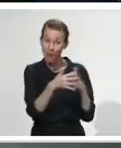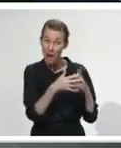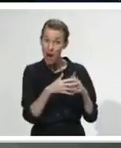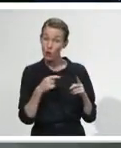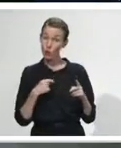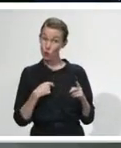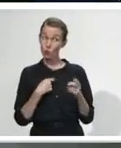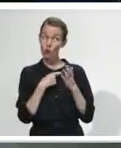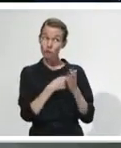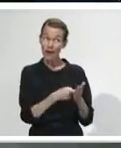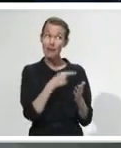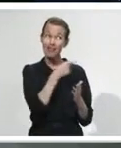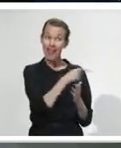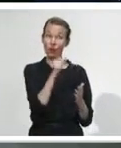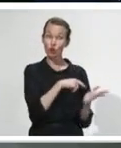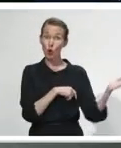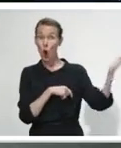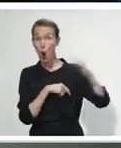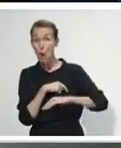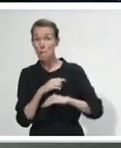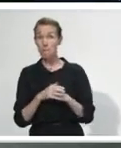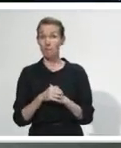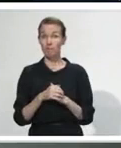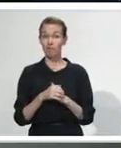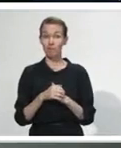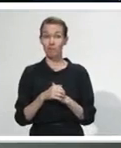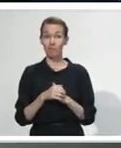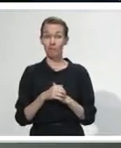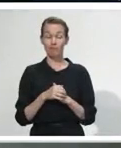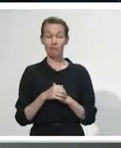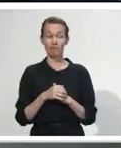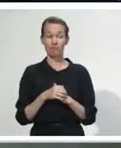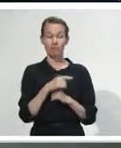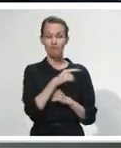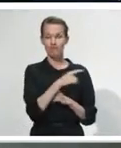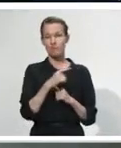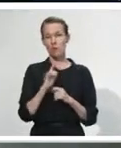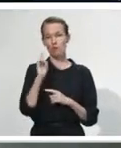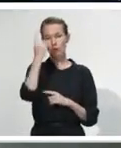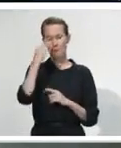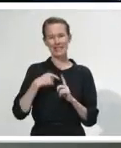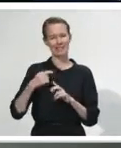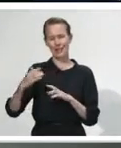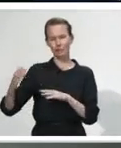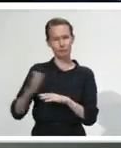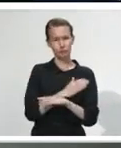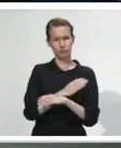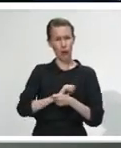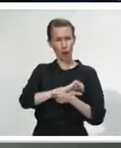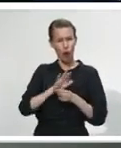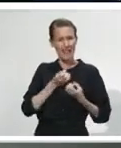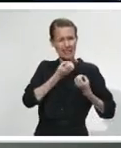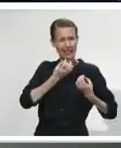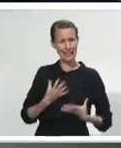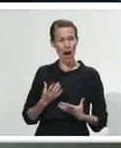Zealand residents in the US, should they come home? Oh, look, we gave advice very early on in the pandemic around New